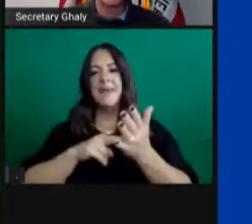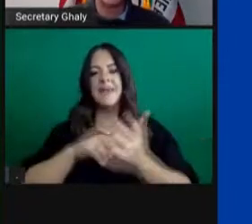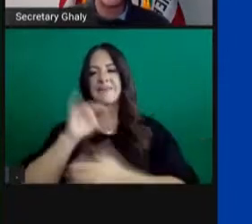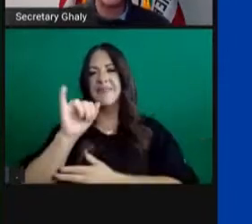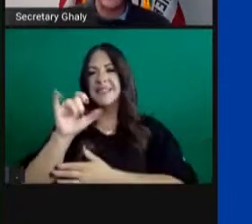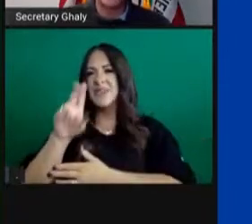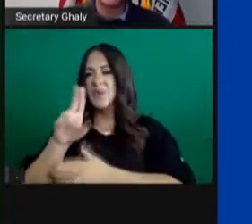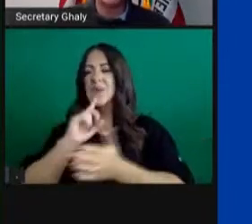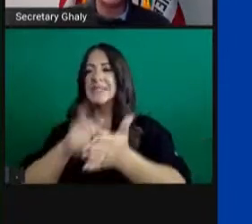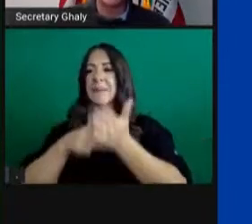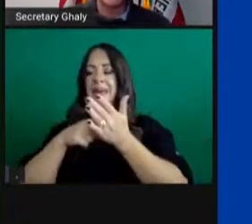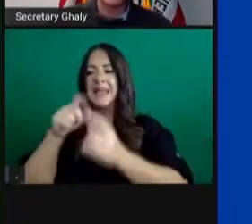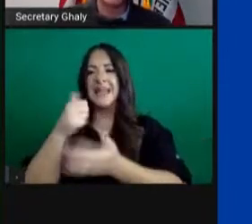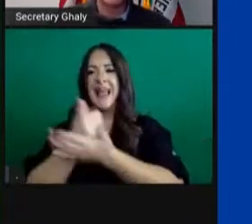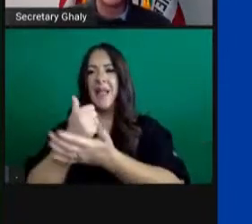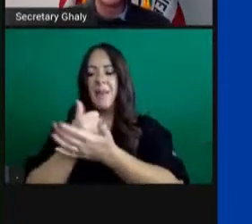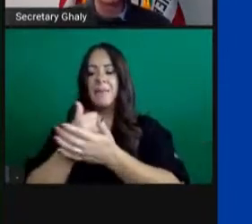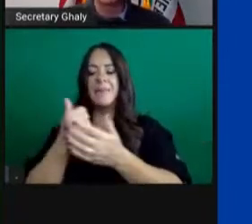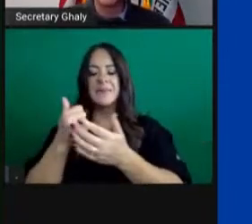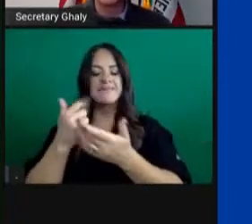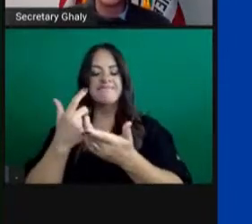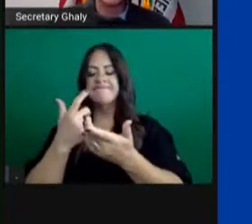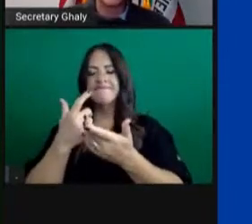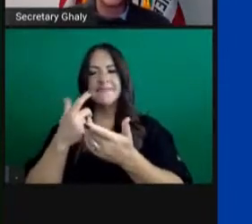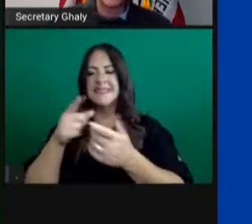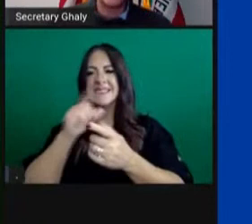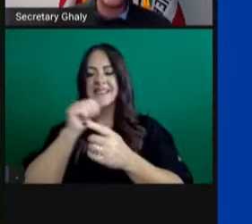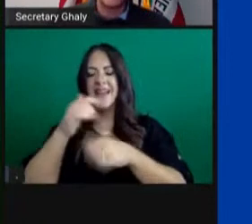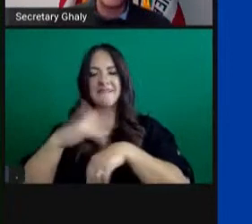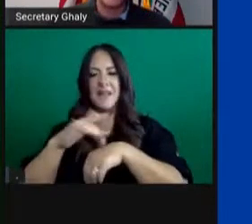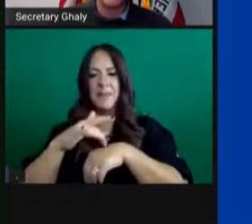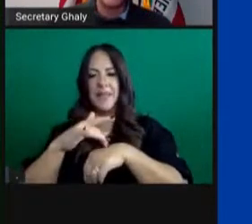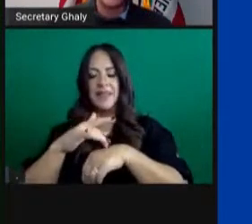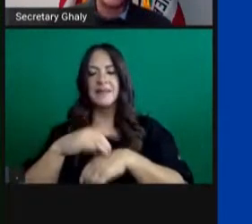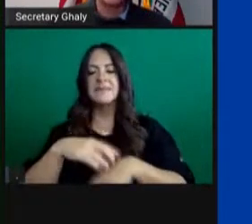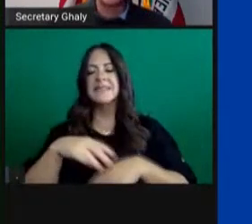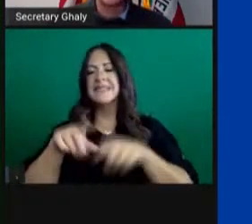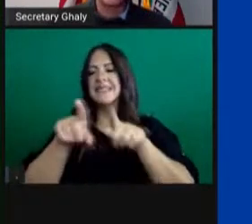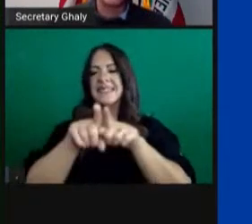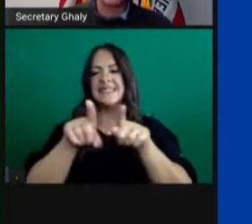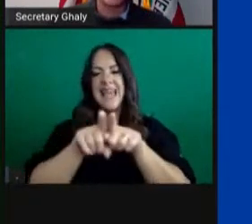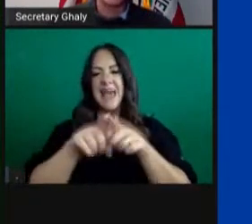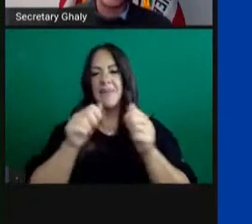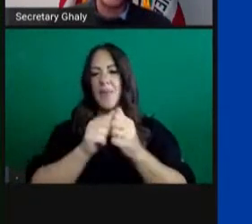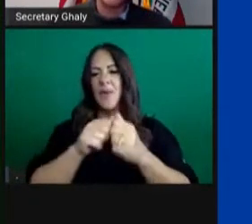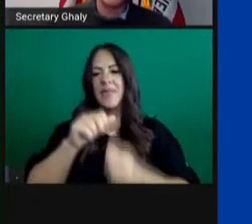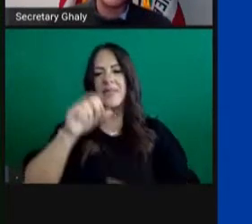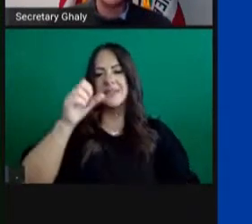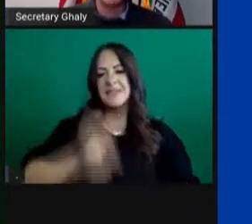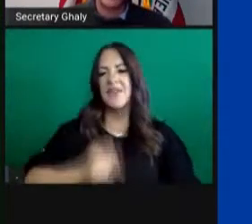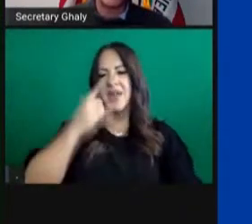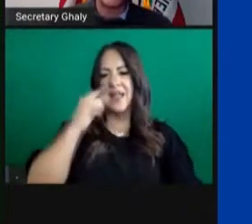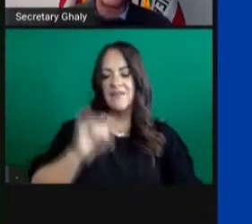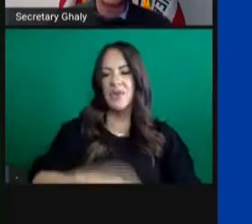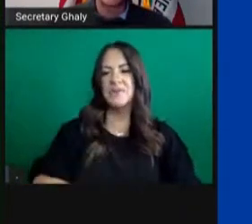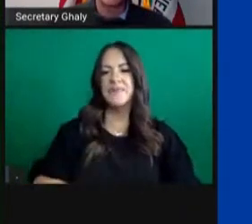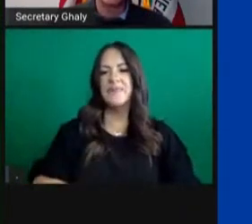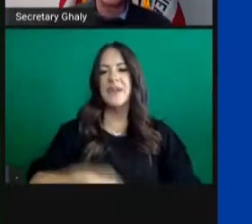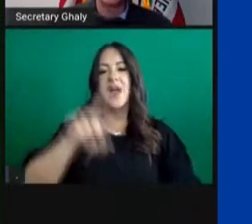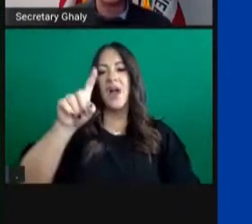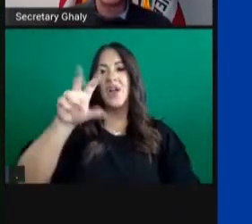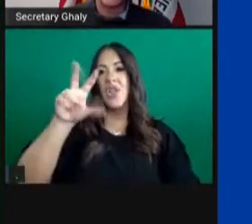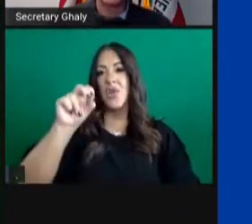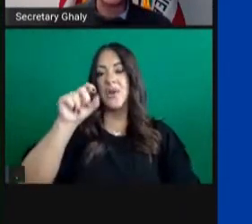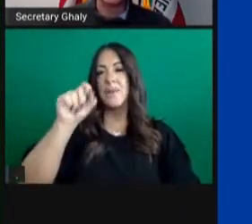capacity for San Joaquin Valley at four weeks. Similarly, Southern California, 130.1 case rate